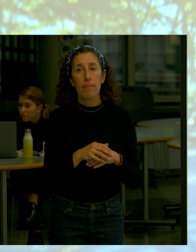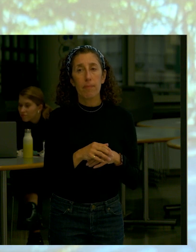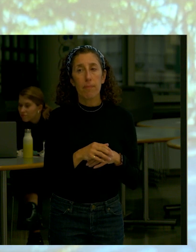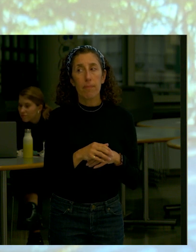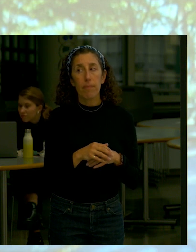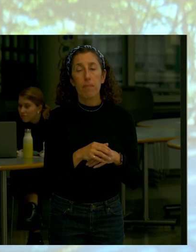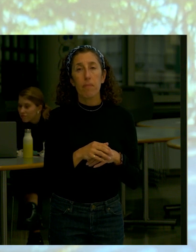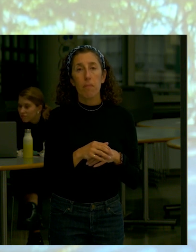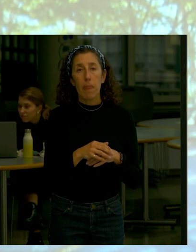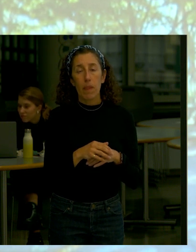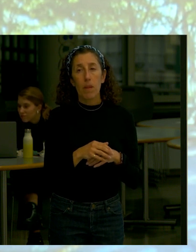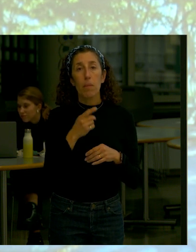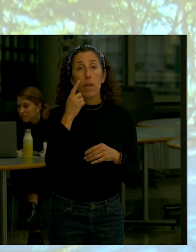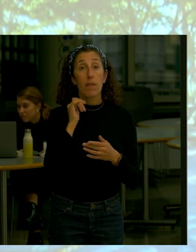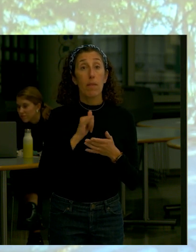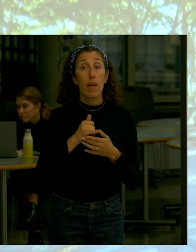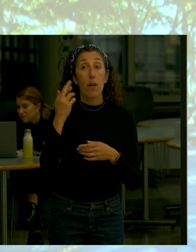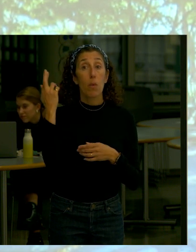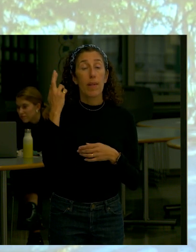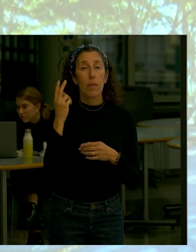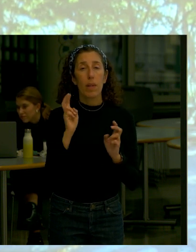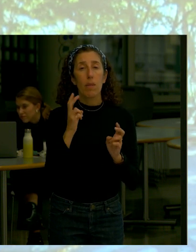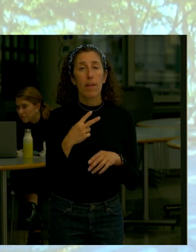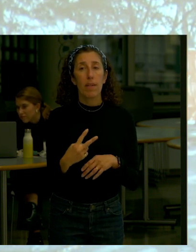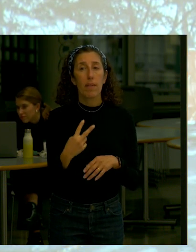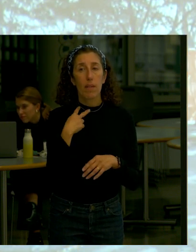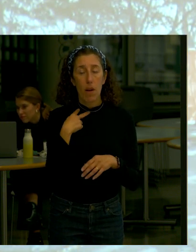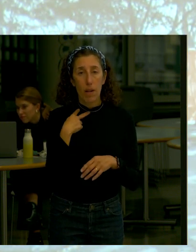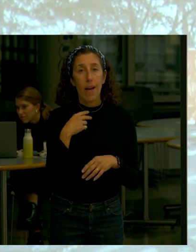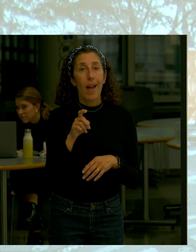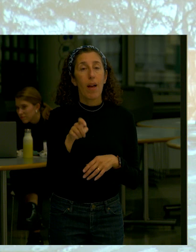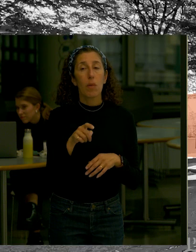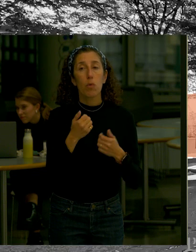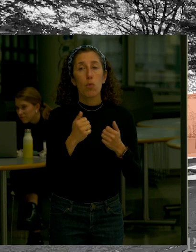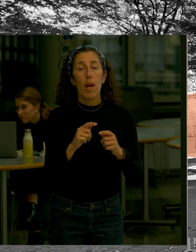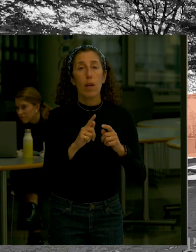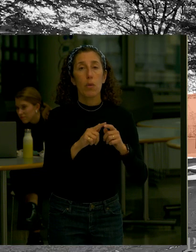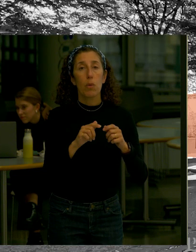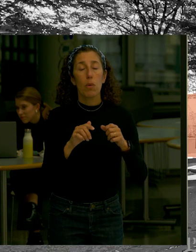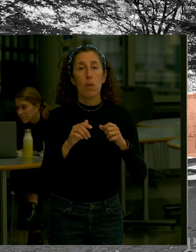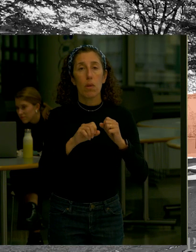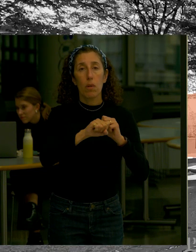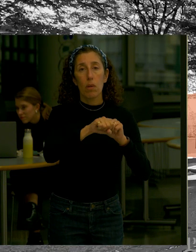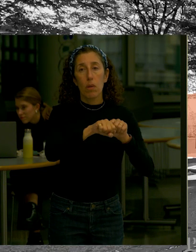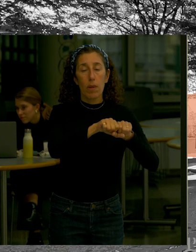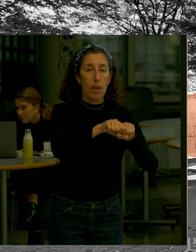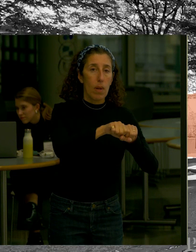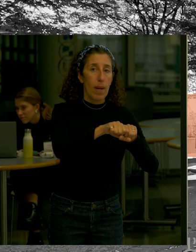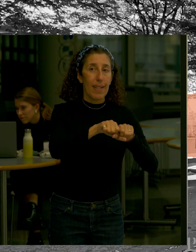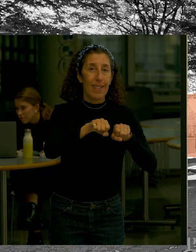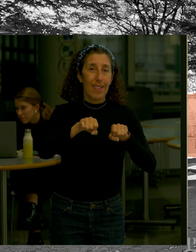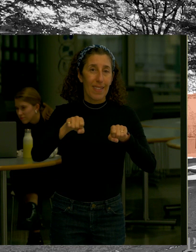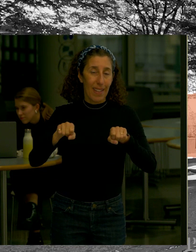so that's why we have to extend across this open space and we've chosen to try to have an open element here at